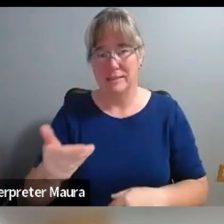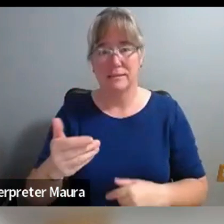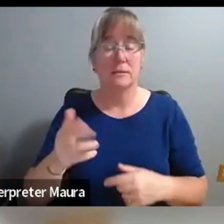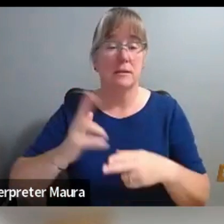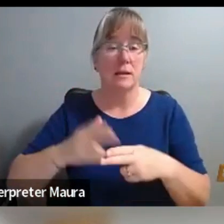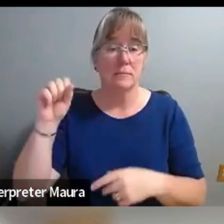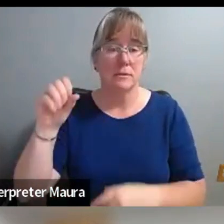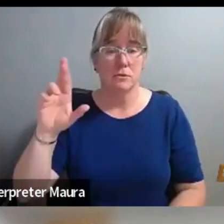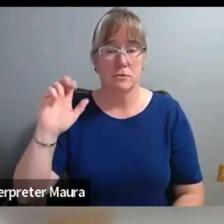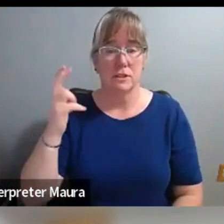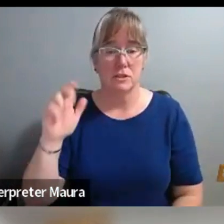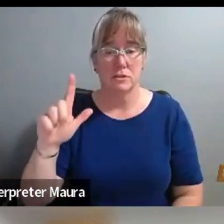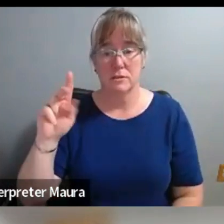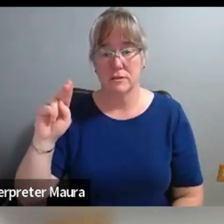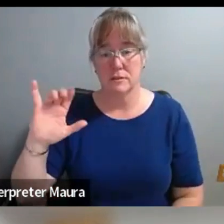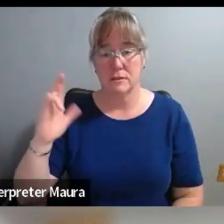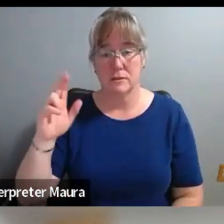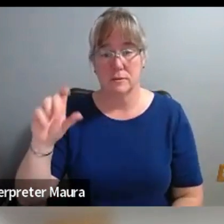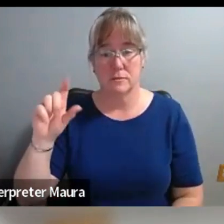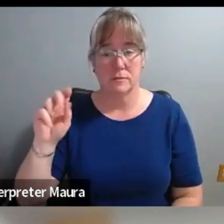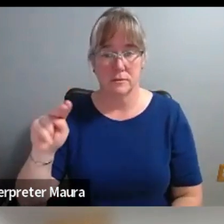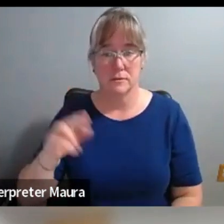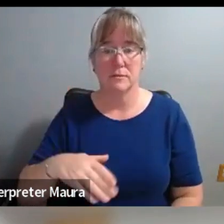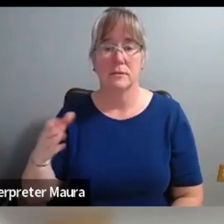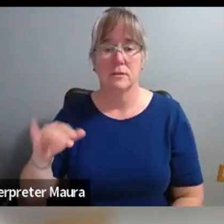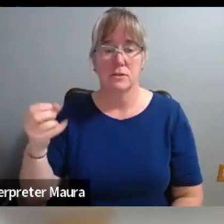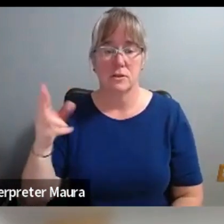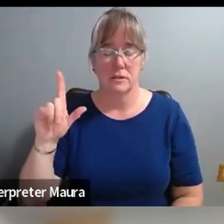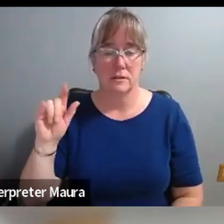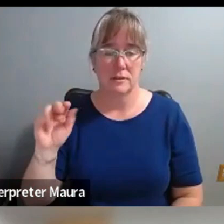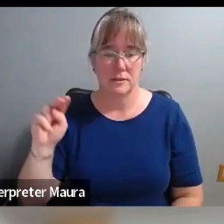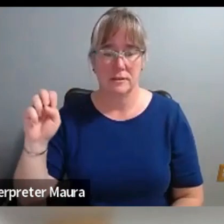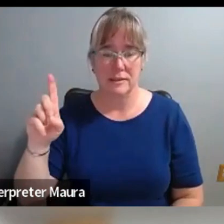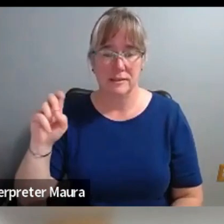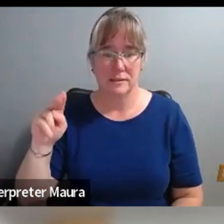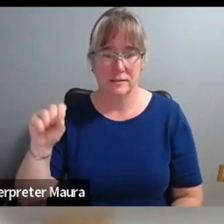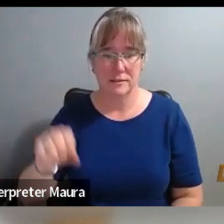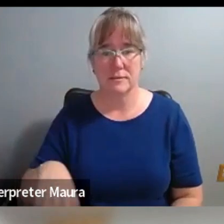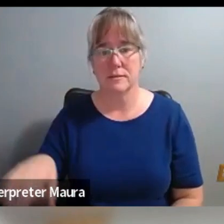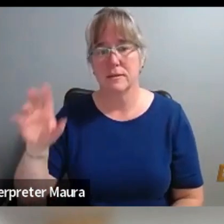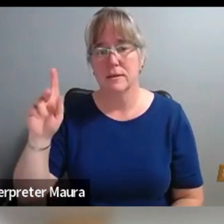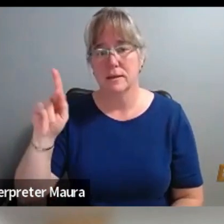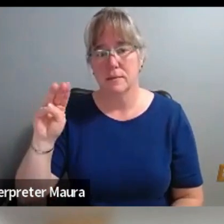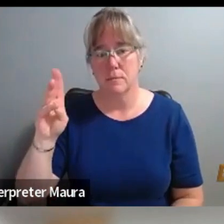Rachel Nicholson, Jocelyn Edens, Kimberly Masteller,